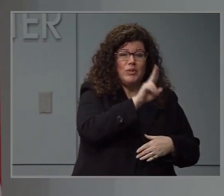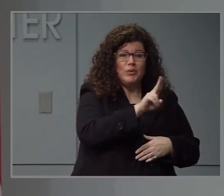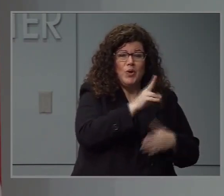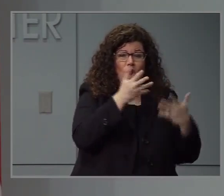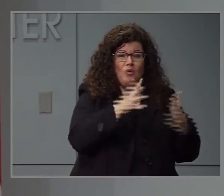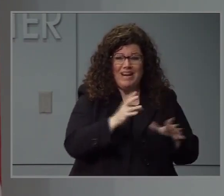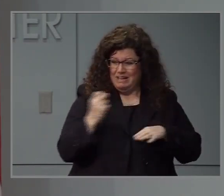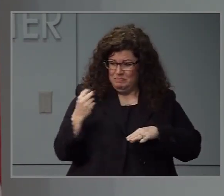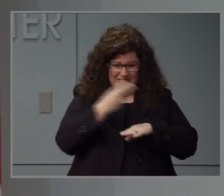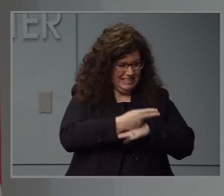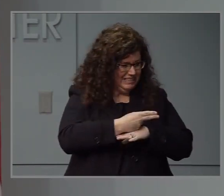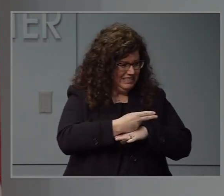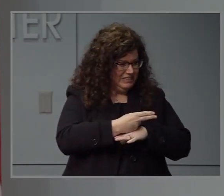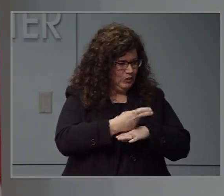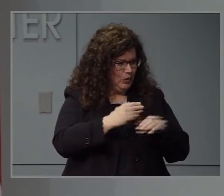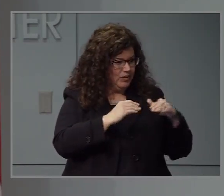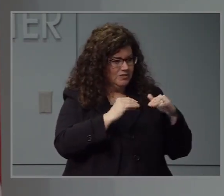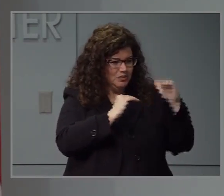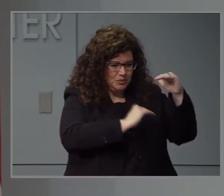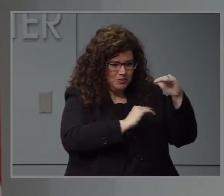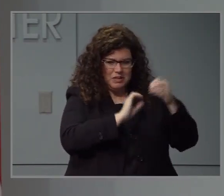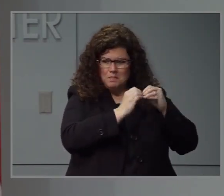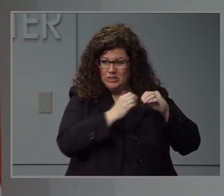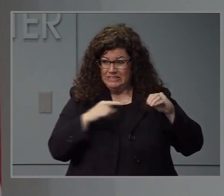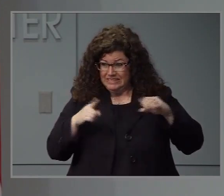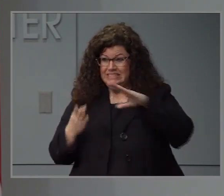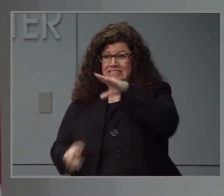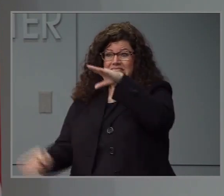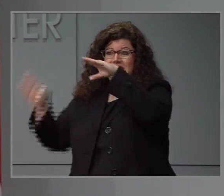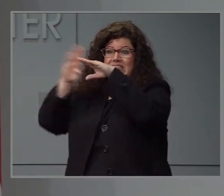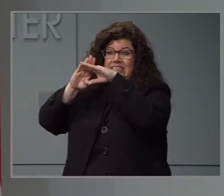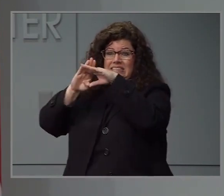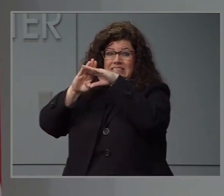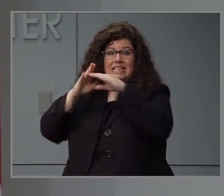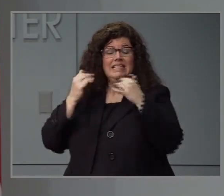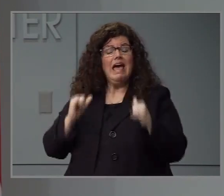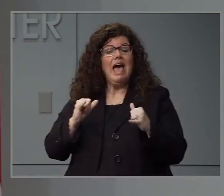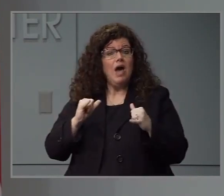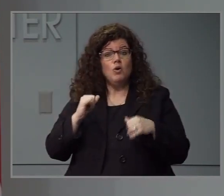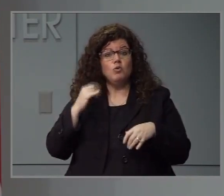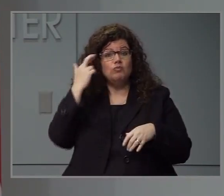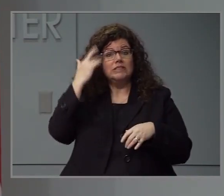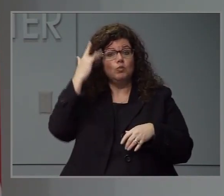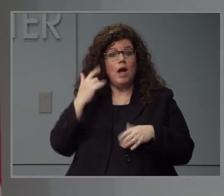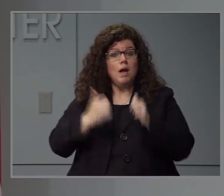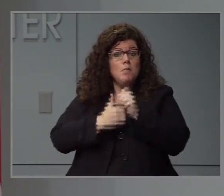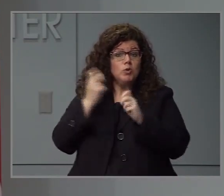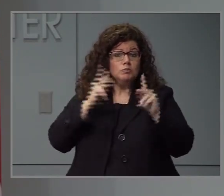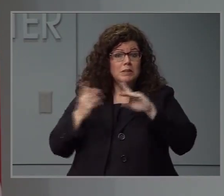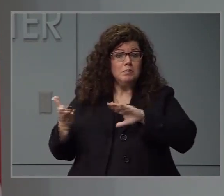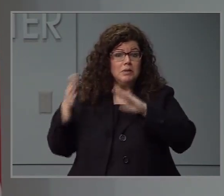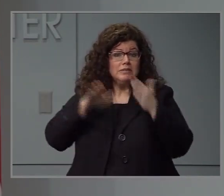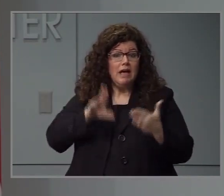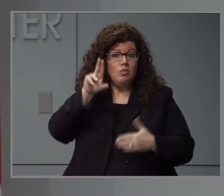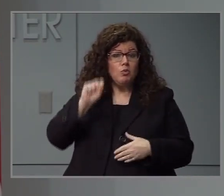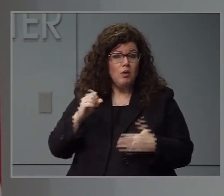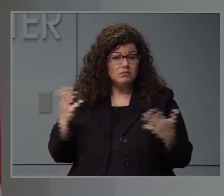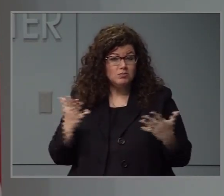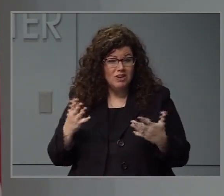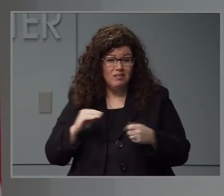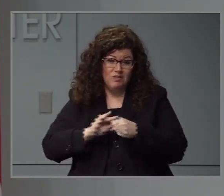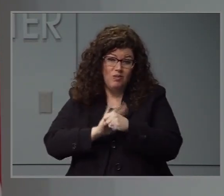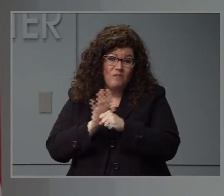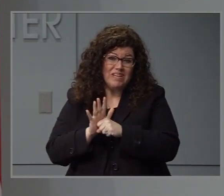COVID-19 is now the leading cause of death in the United States. And it's important to remember